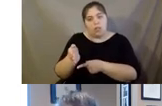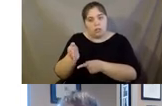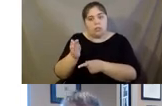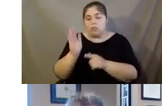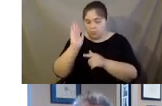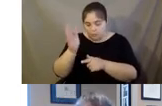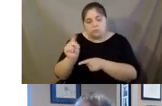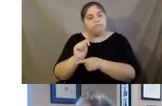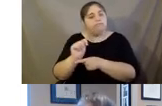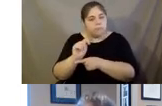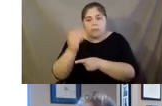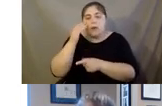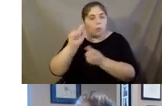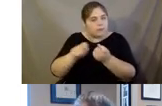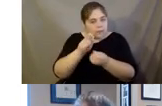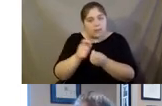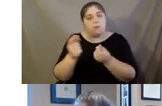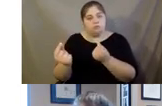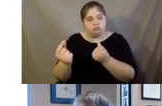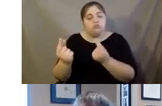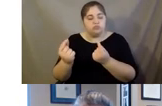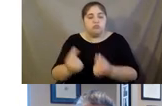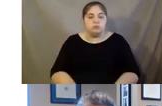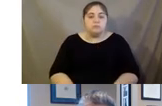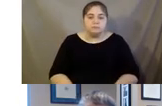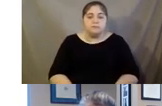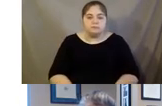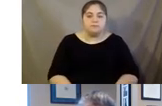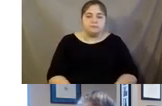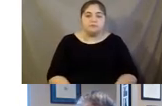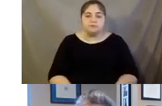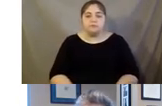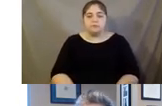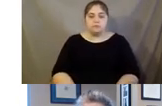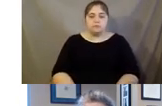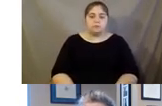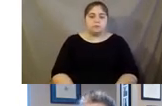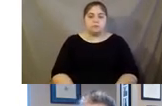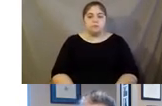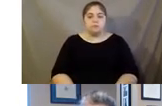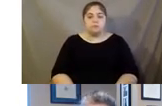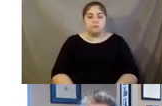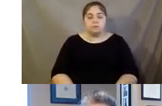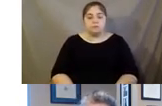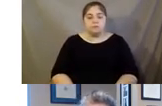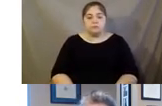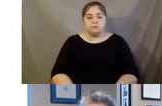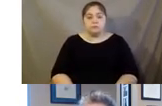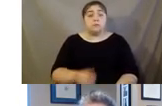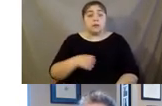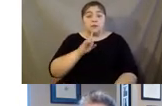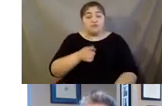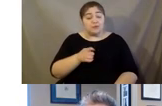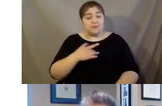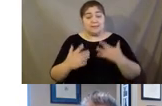trained and they know exactly how to do the function that they've signed up for. And I'm actually really pleased to